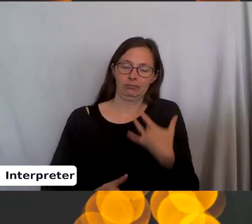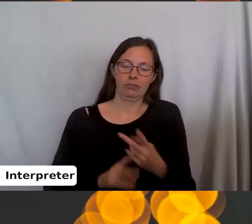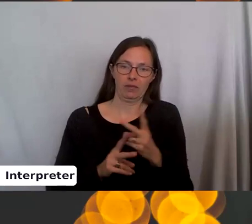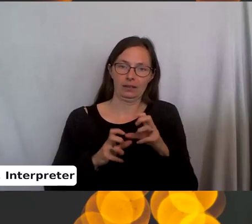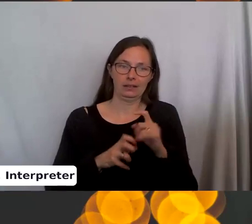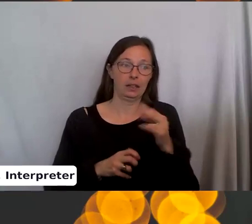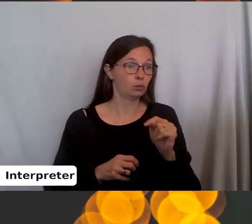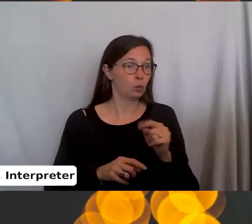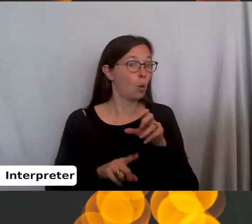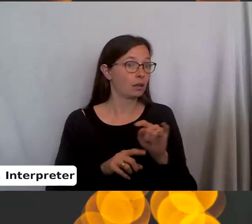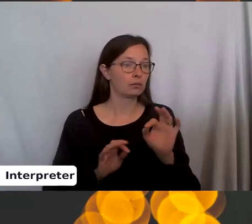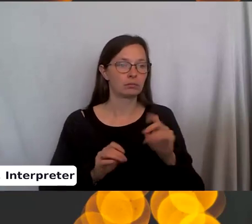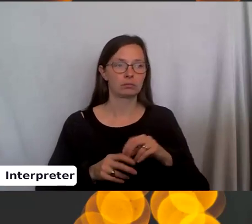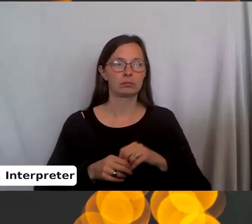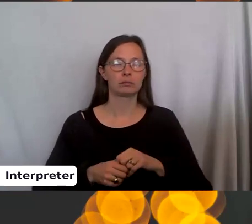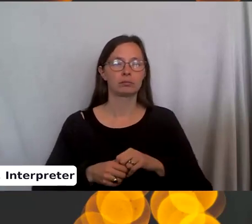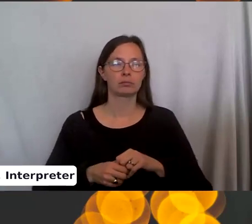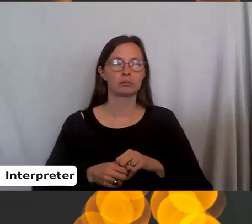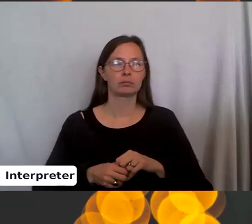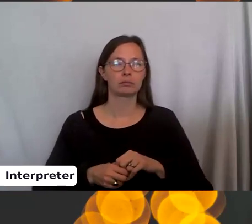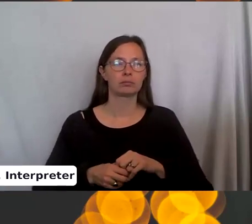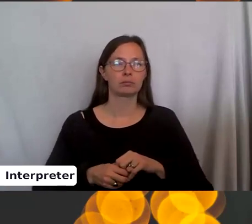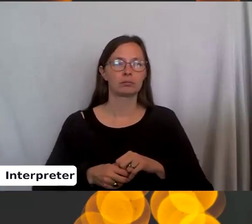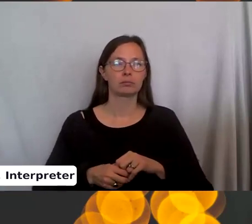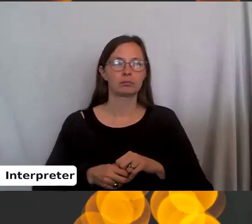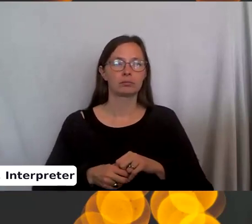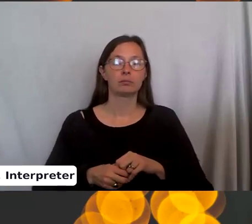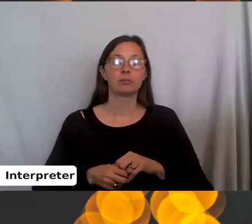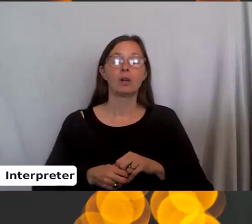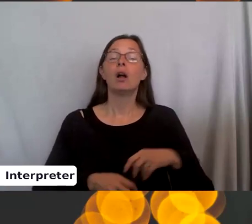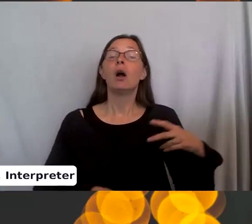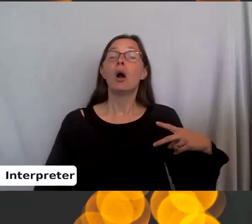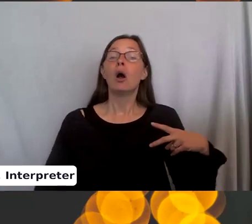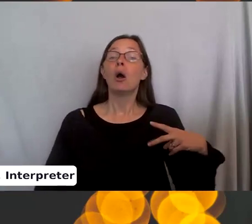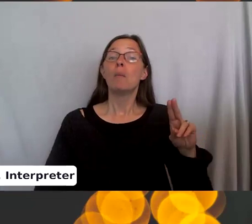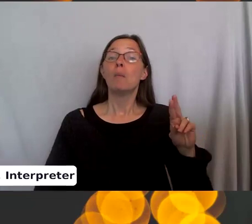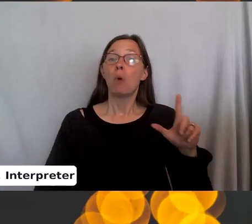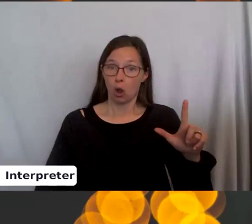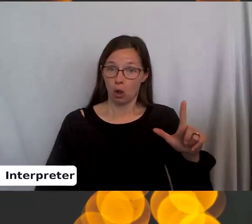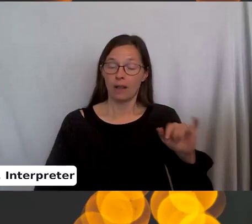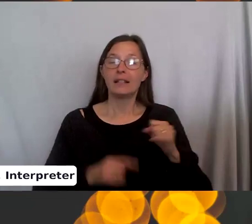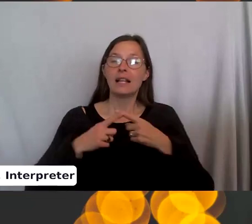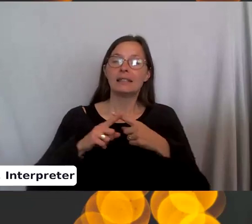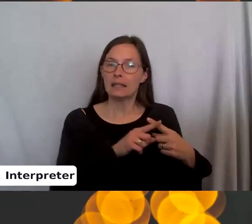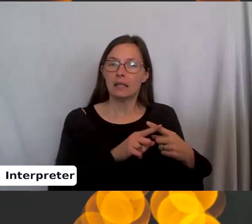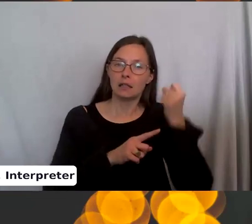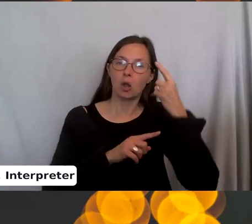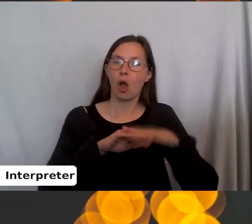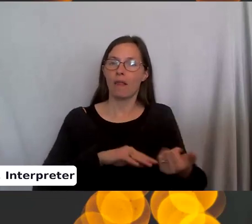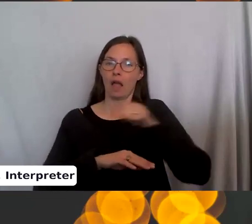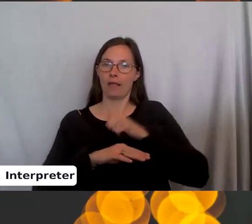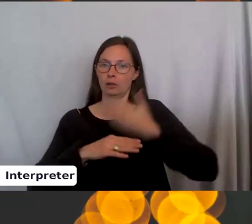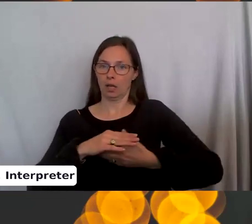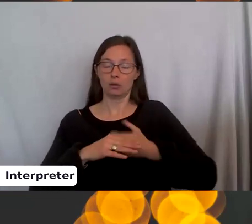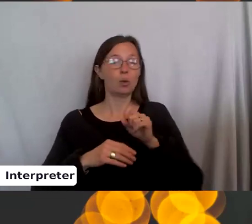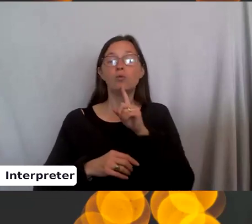You got it. Okay. All right. So purling is just backwards knitting. So there's only two